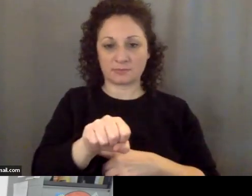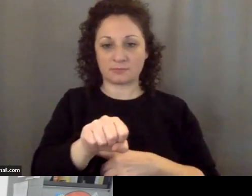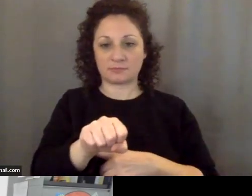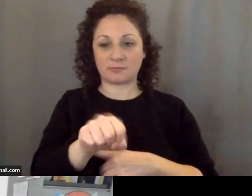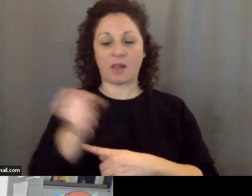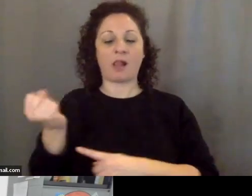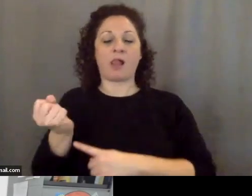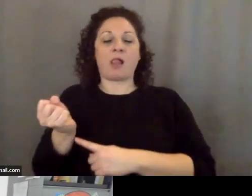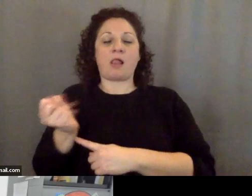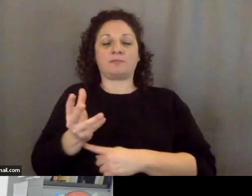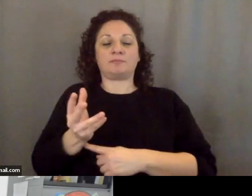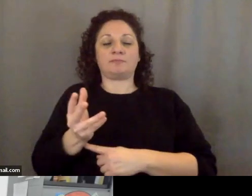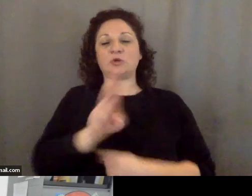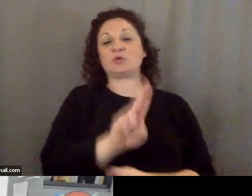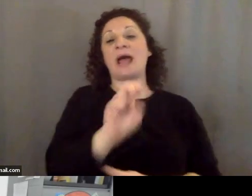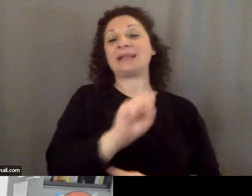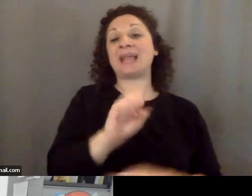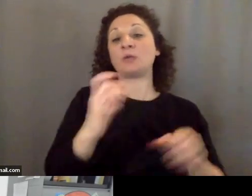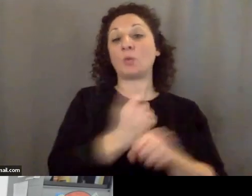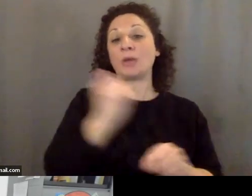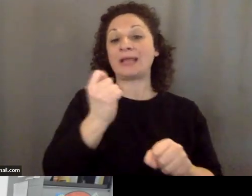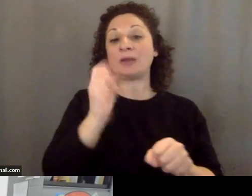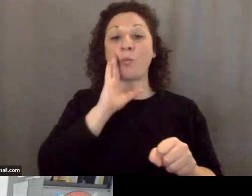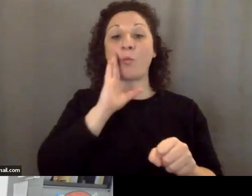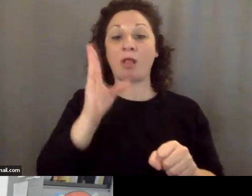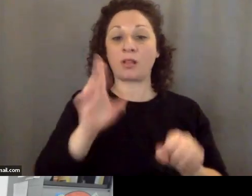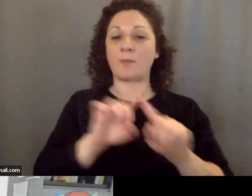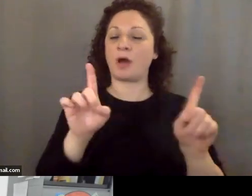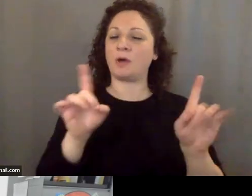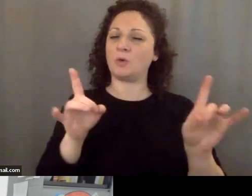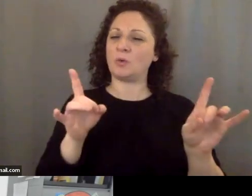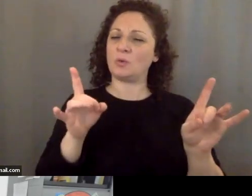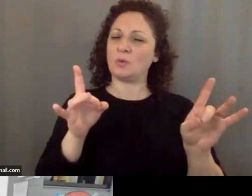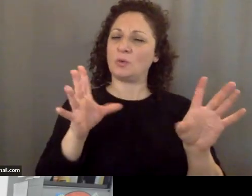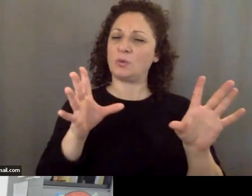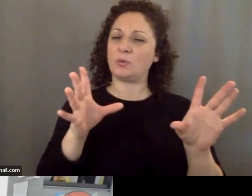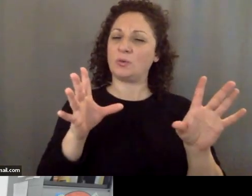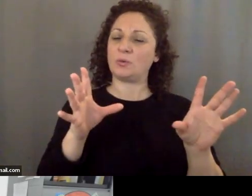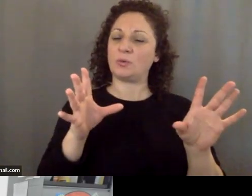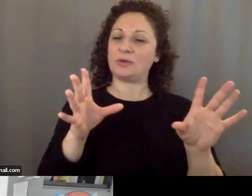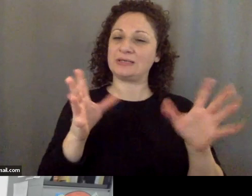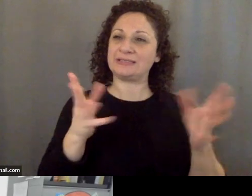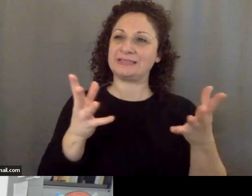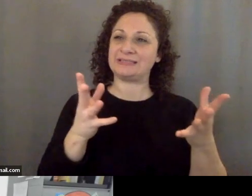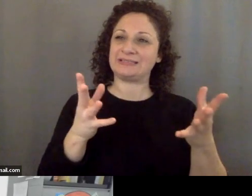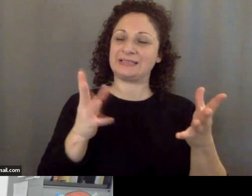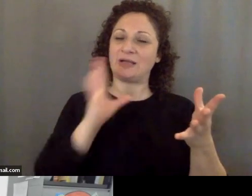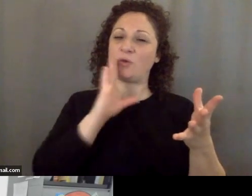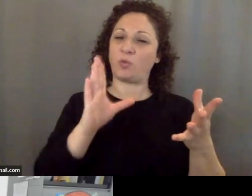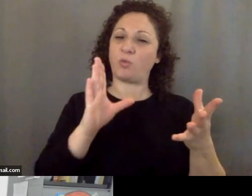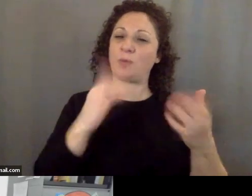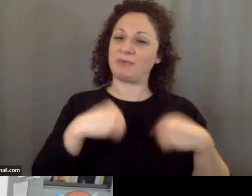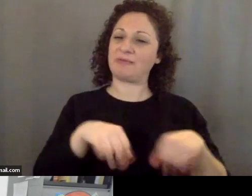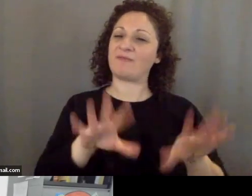but it's going to be extremely costly and I was unhappy at the way they worded it because it